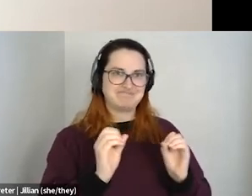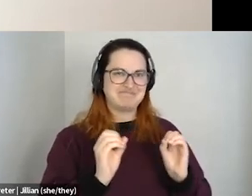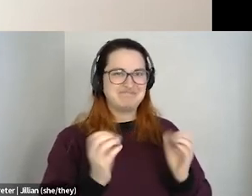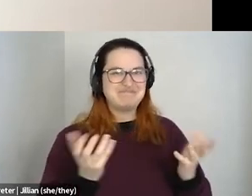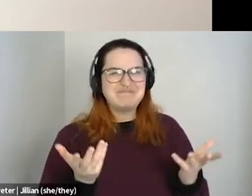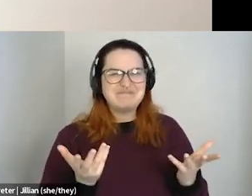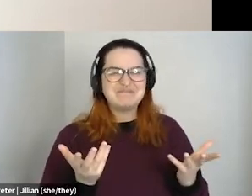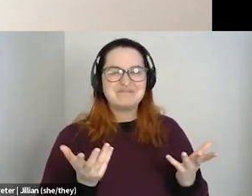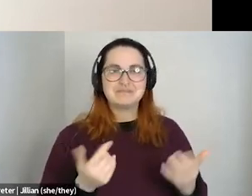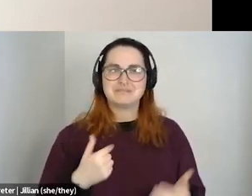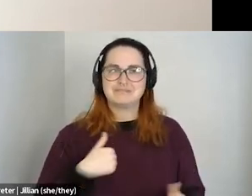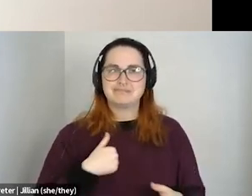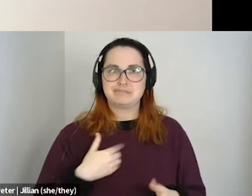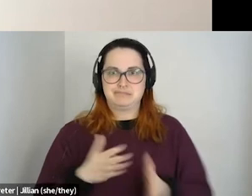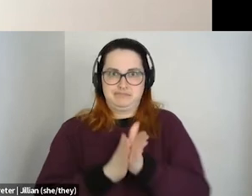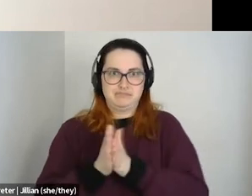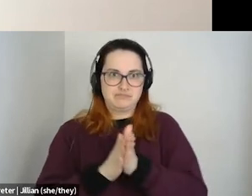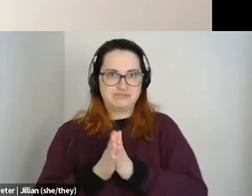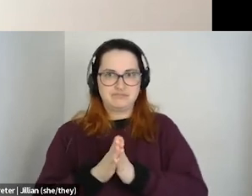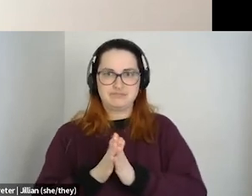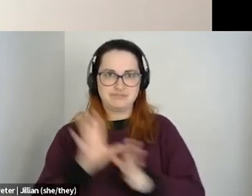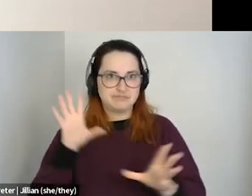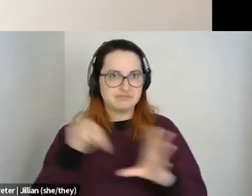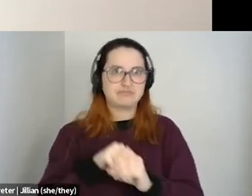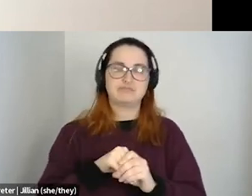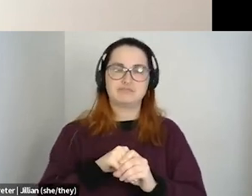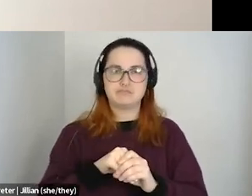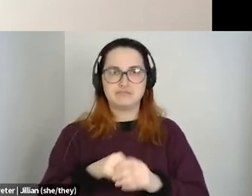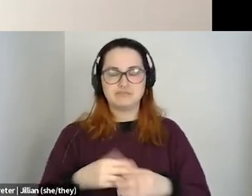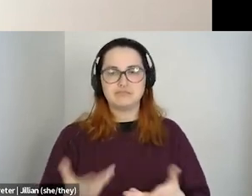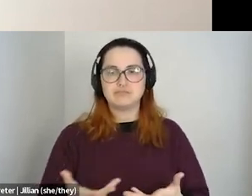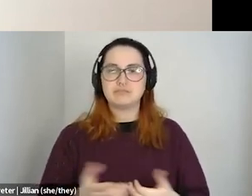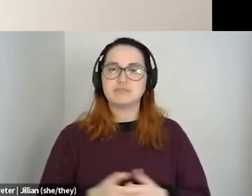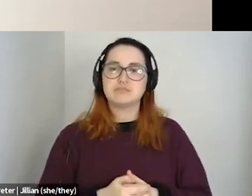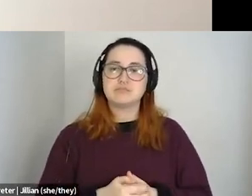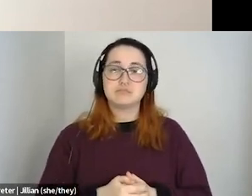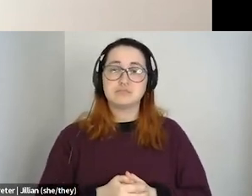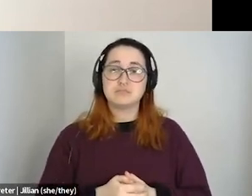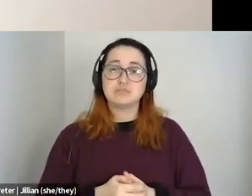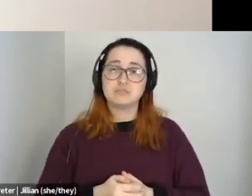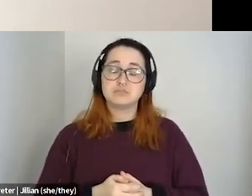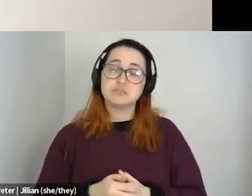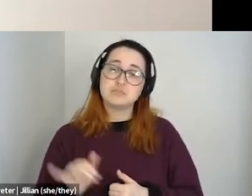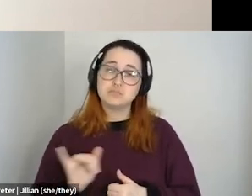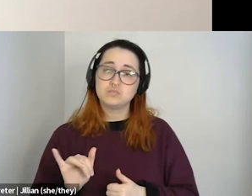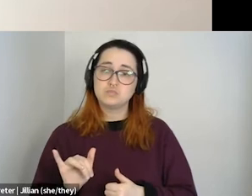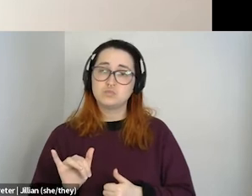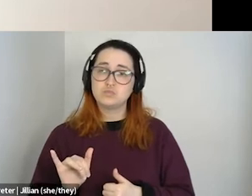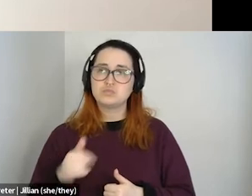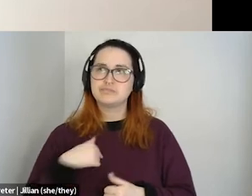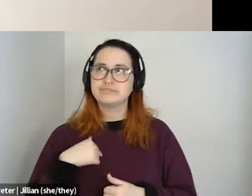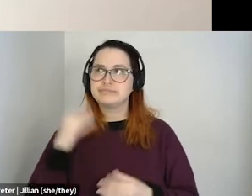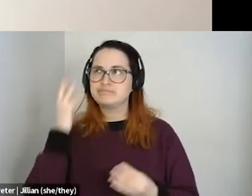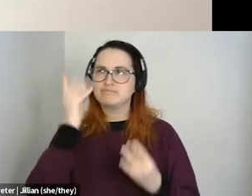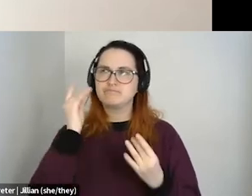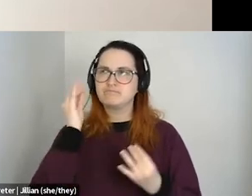motivating factor for me to continue to, to get involved in things. Um, and then I think, you know, I, I gave lots of thought to